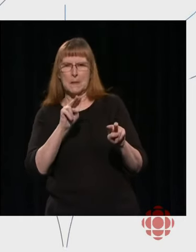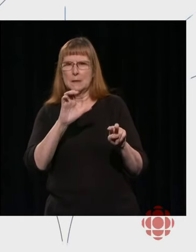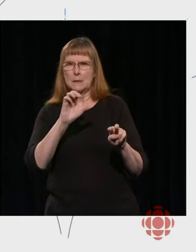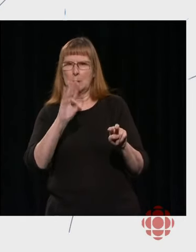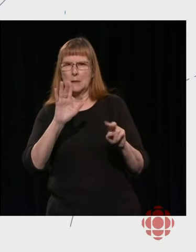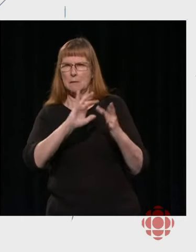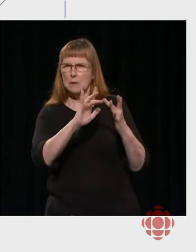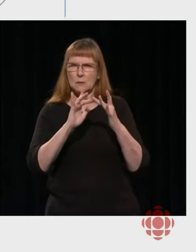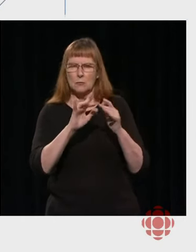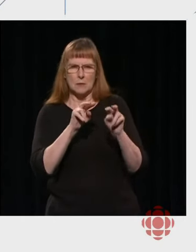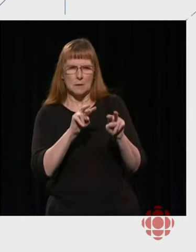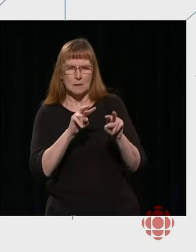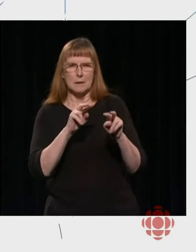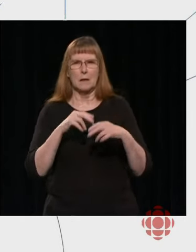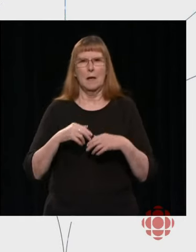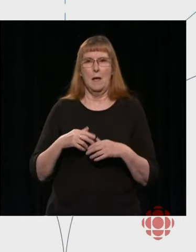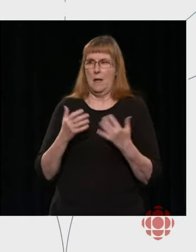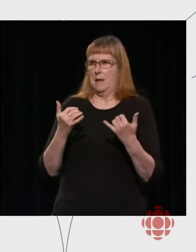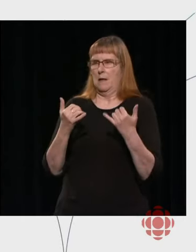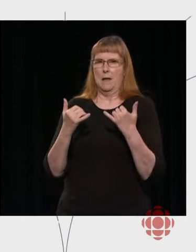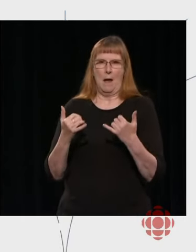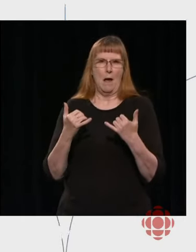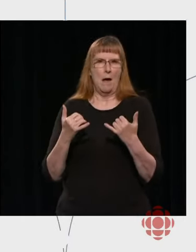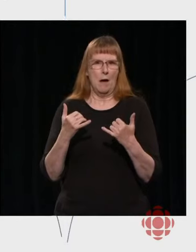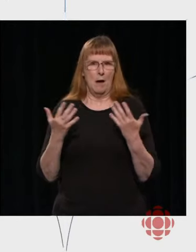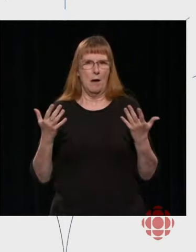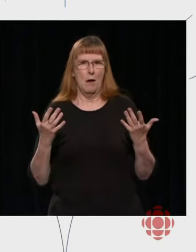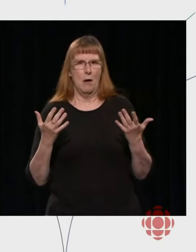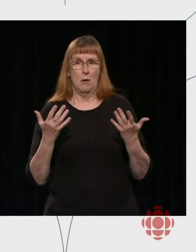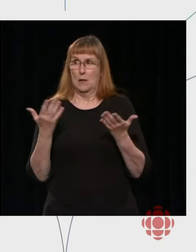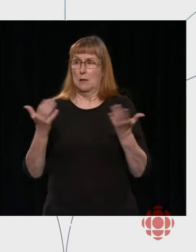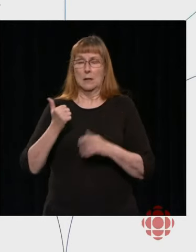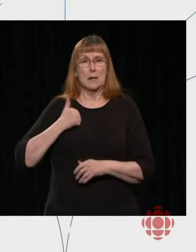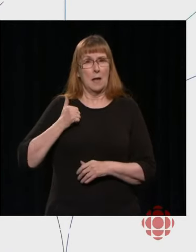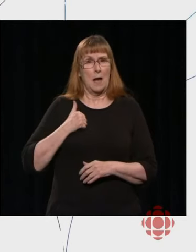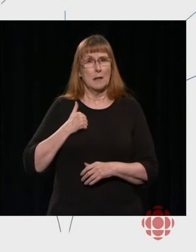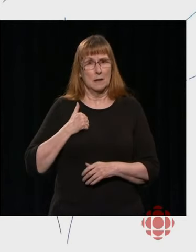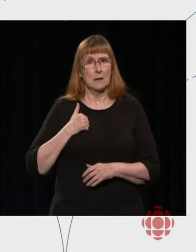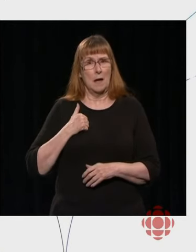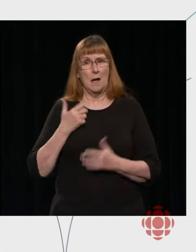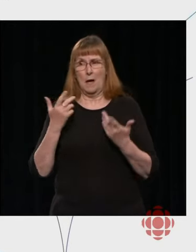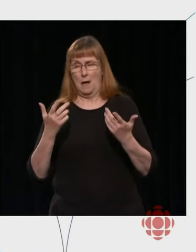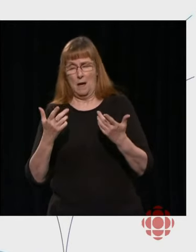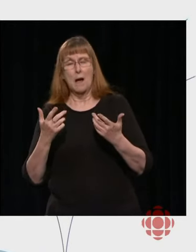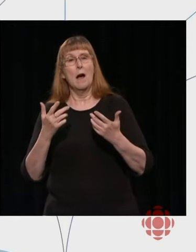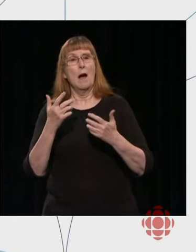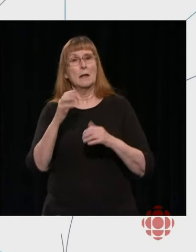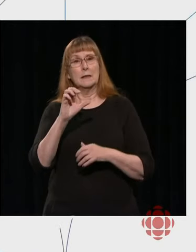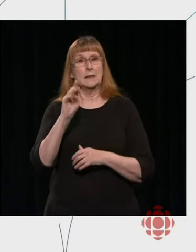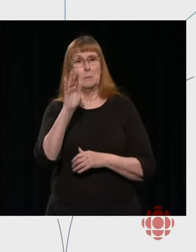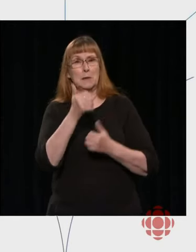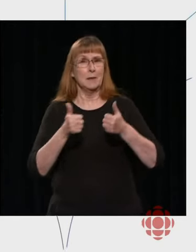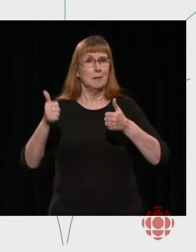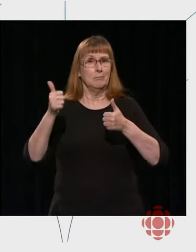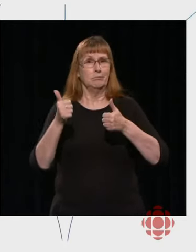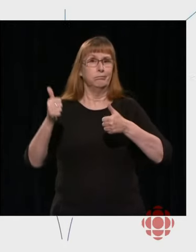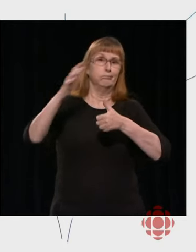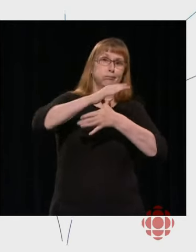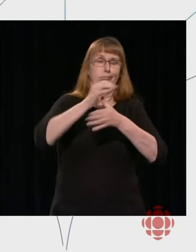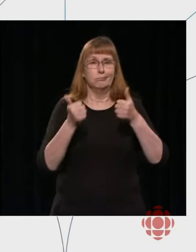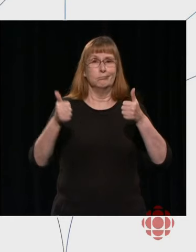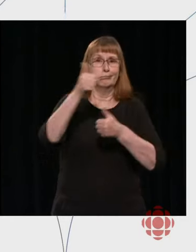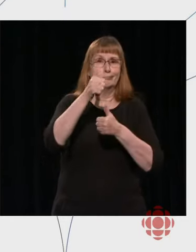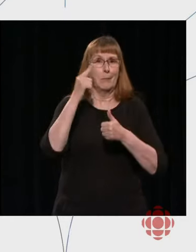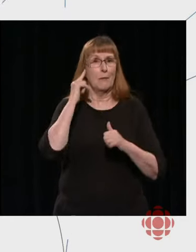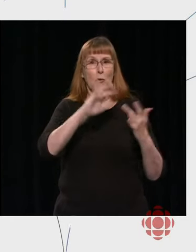most significant digital service in Canada after Google, Microsoft, and Facebook. So, I think